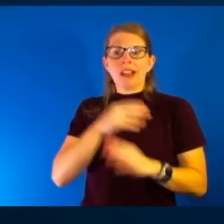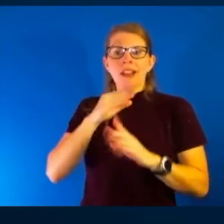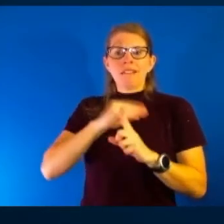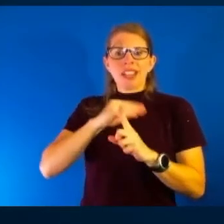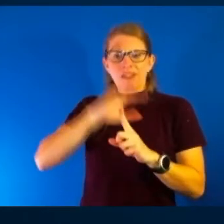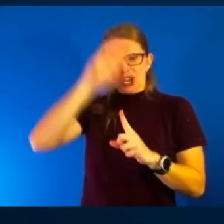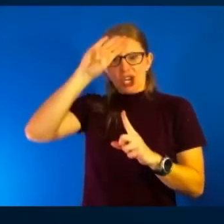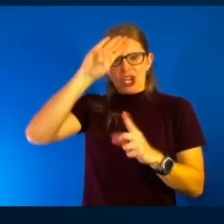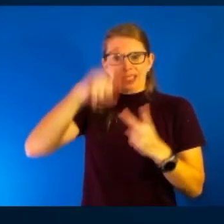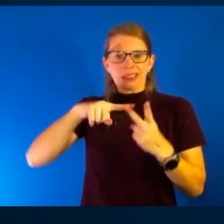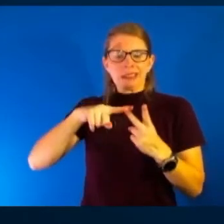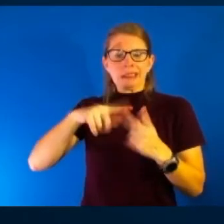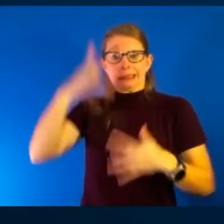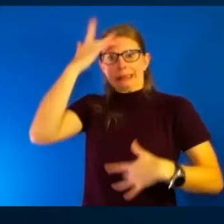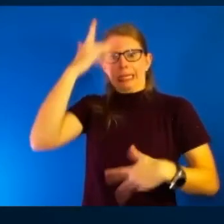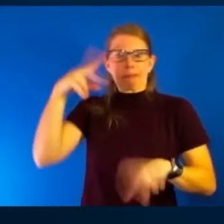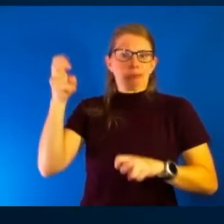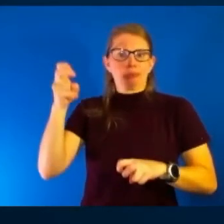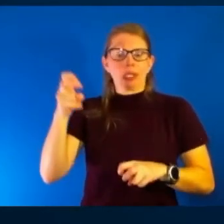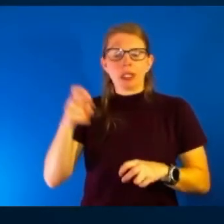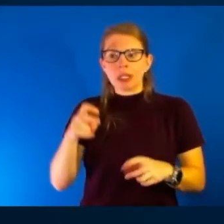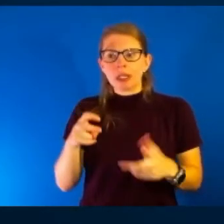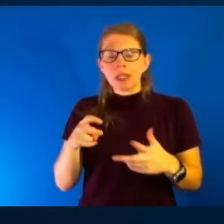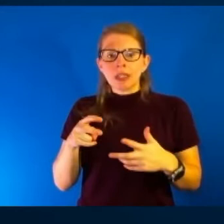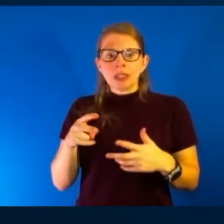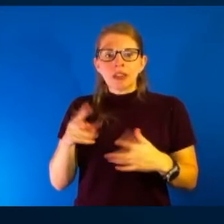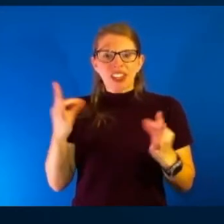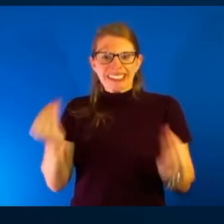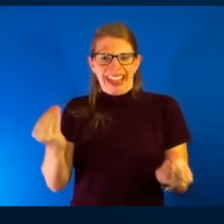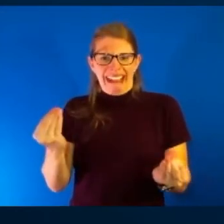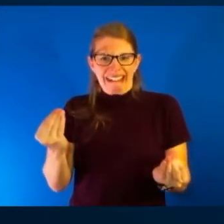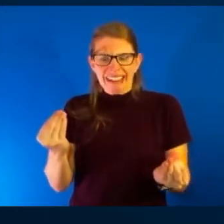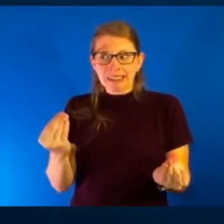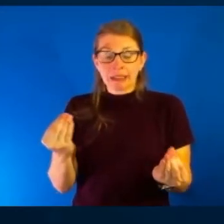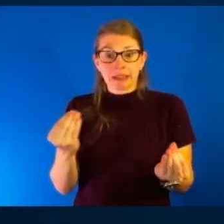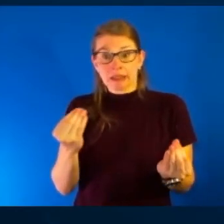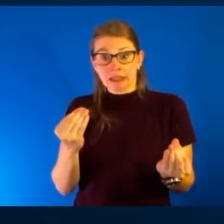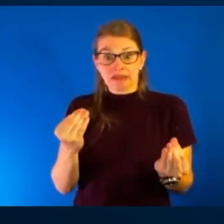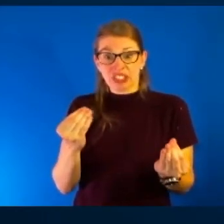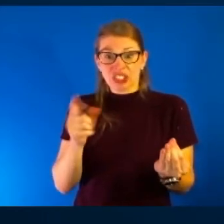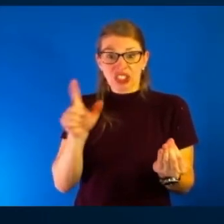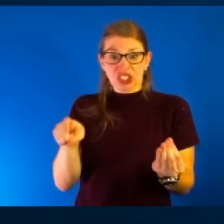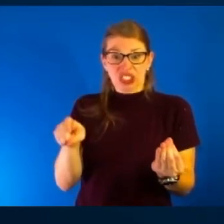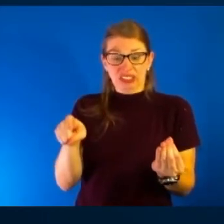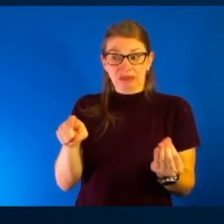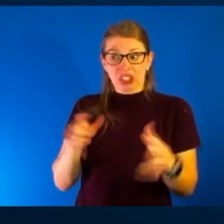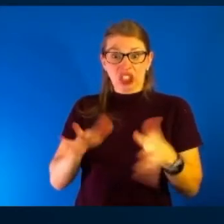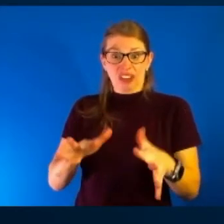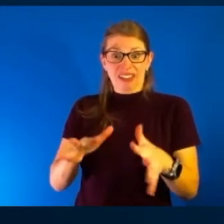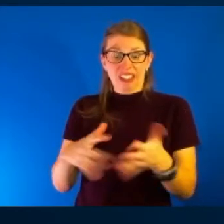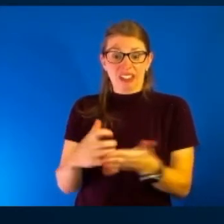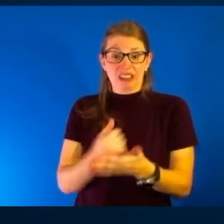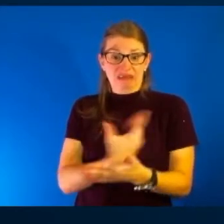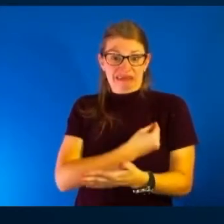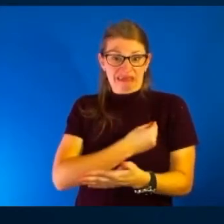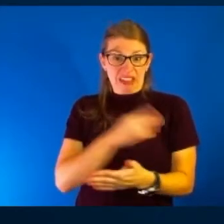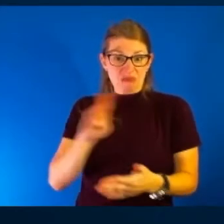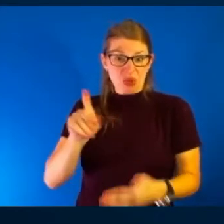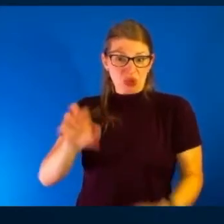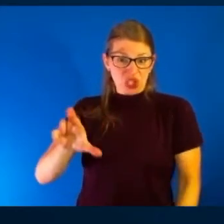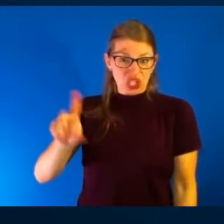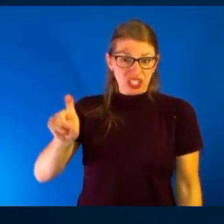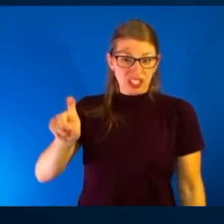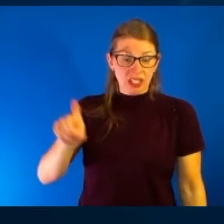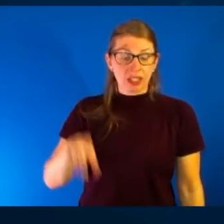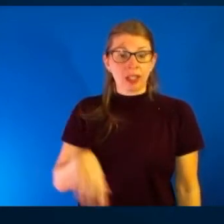any insight on getting the booster and being nervous about getting it, I would imagine that would scare some people off. Hawkeye, you know, really the